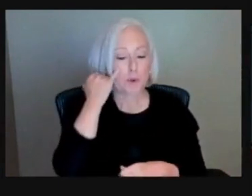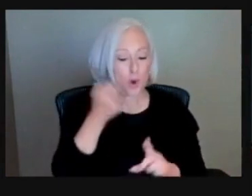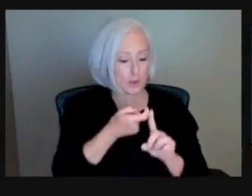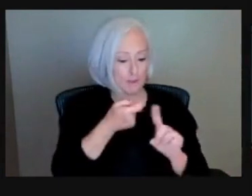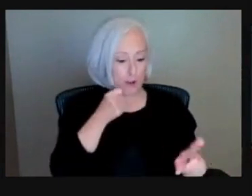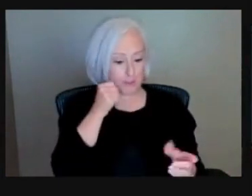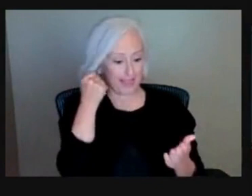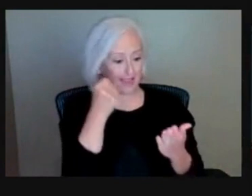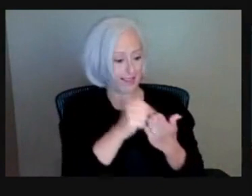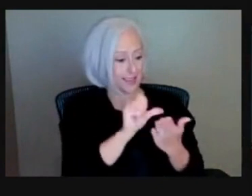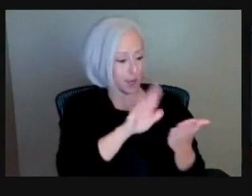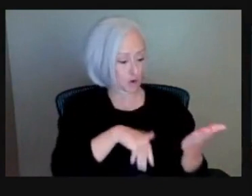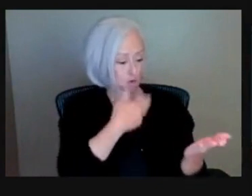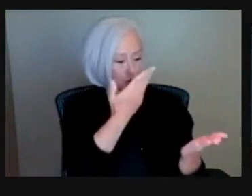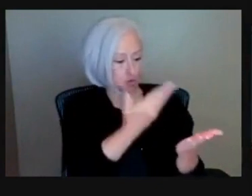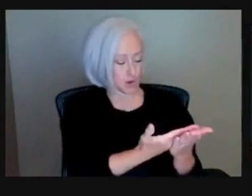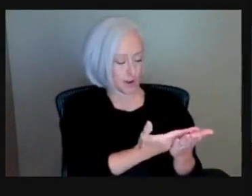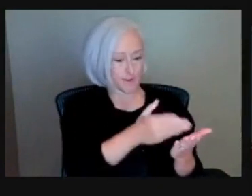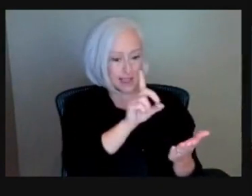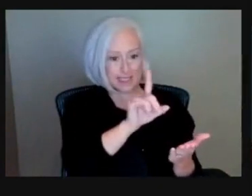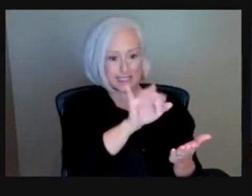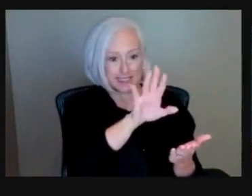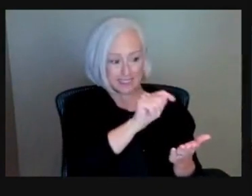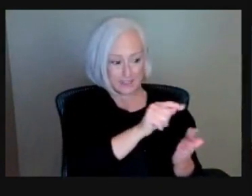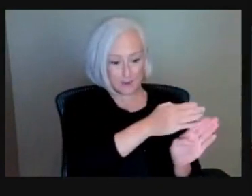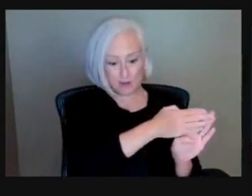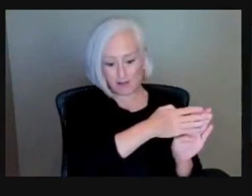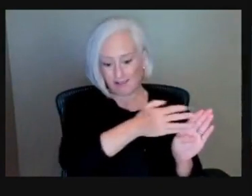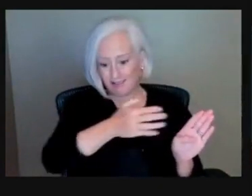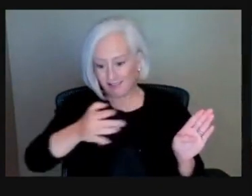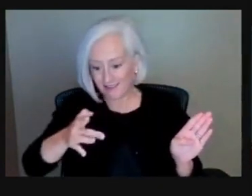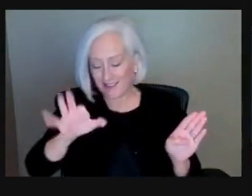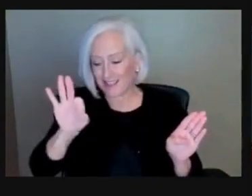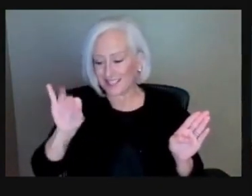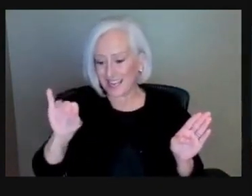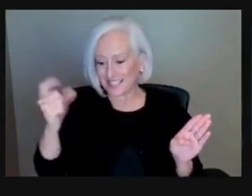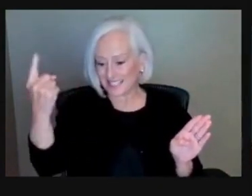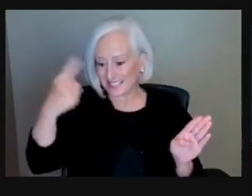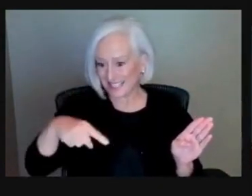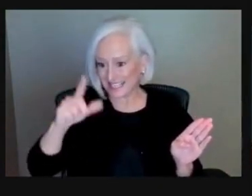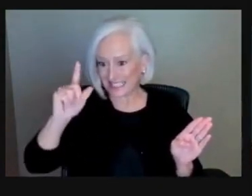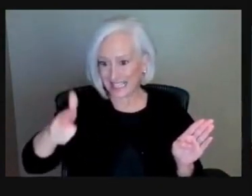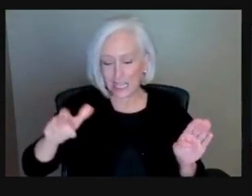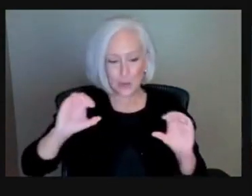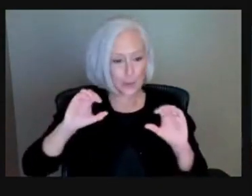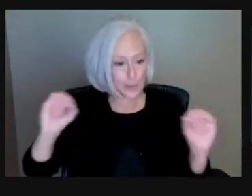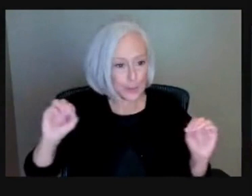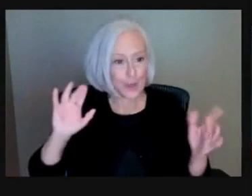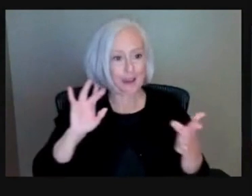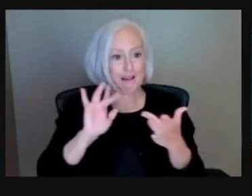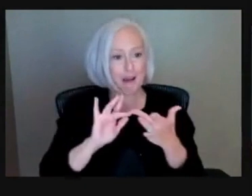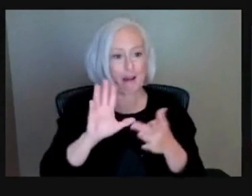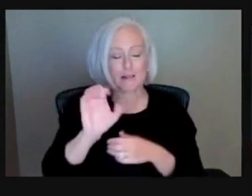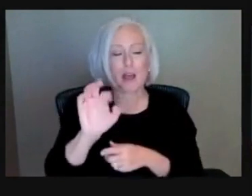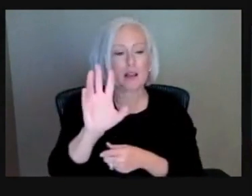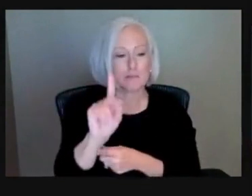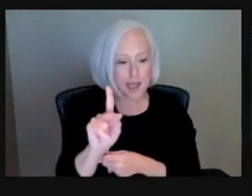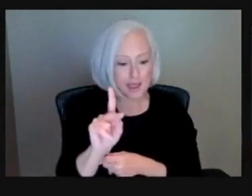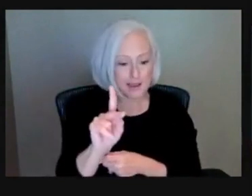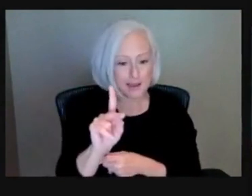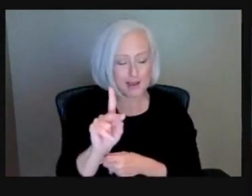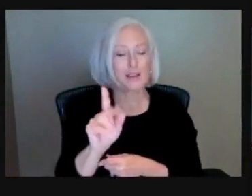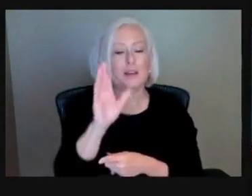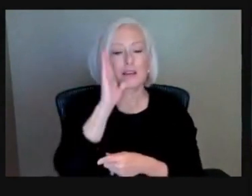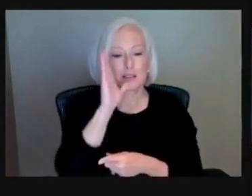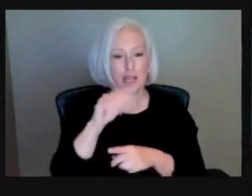default, they will issue a notice of sale indicating you still have 30 days to